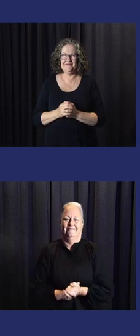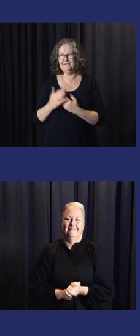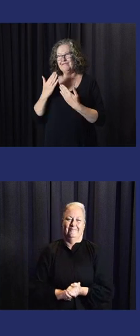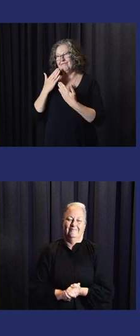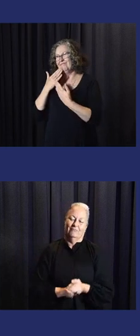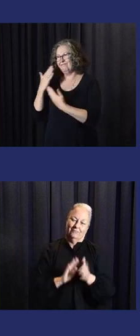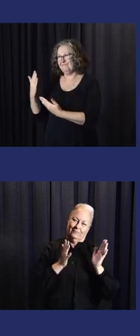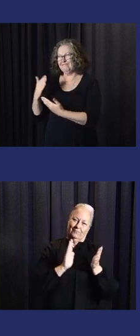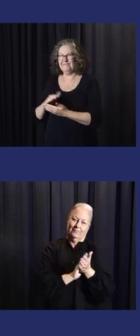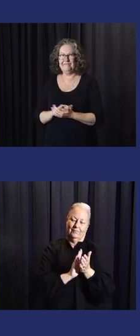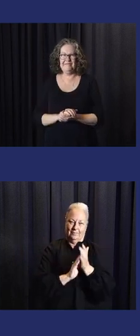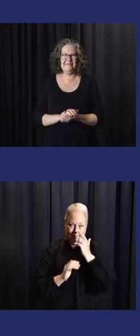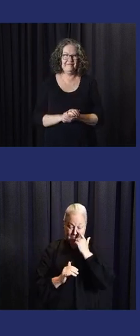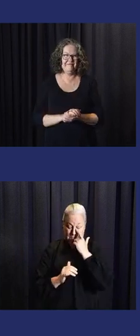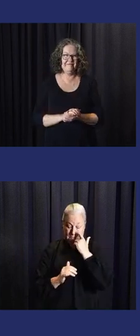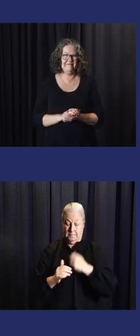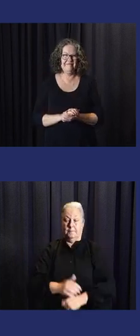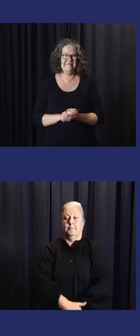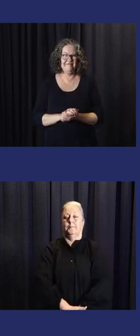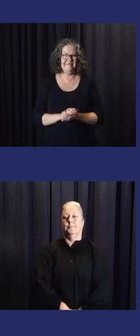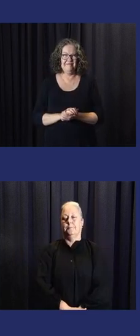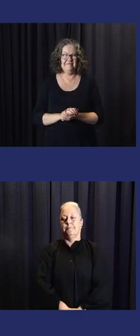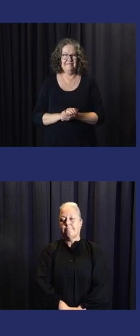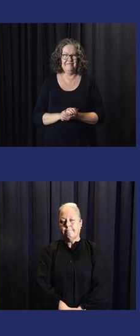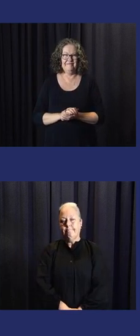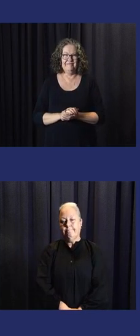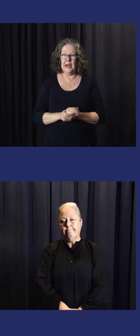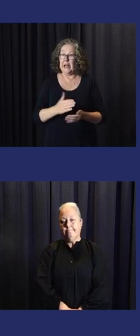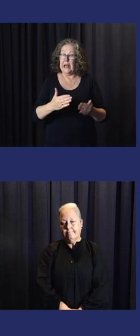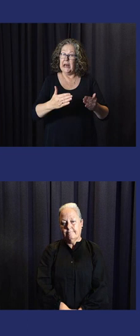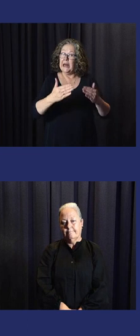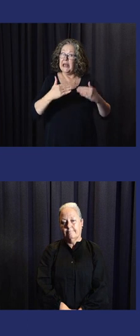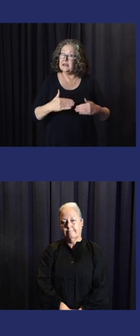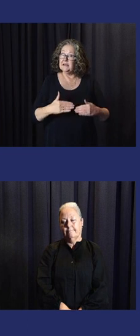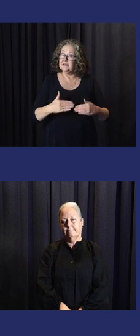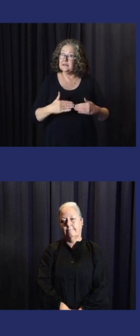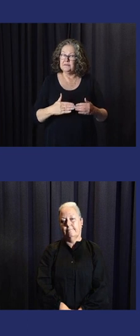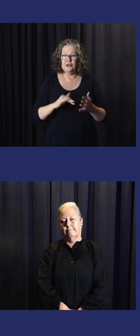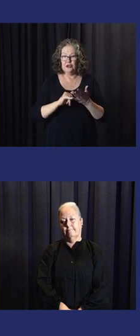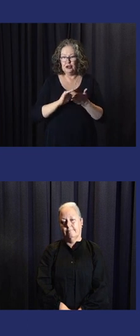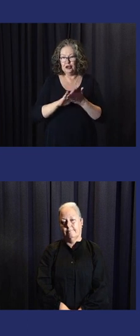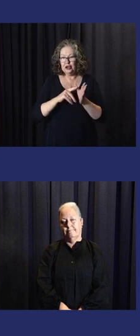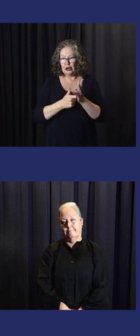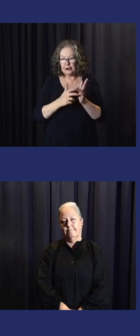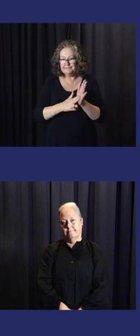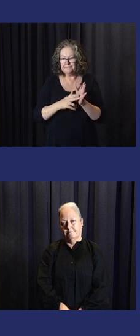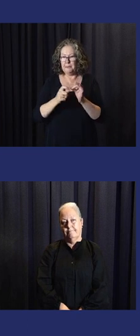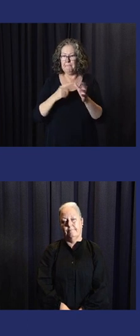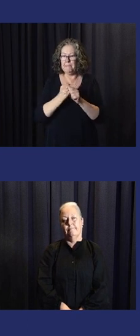my six minutes. I thank you. Thank you. Thank you, Johan. I have no power points.